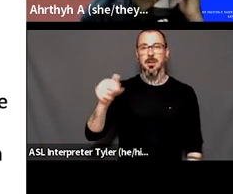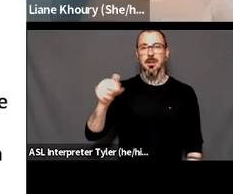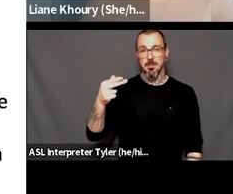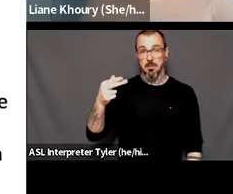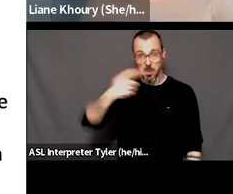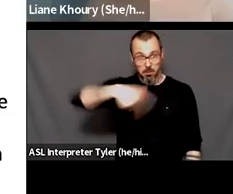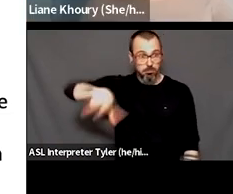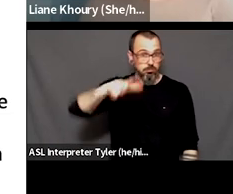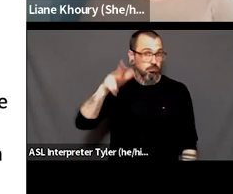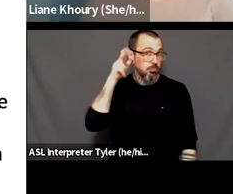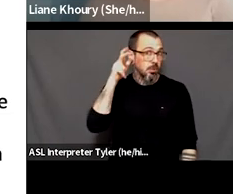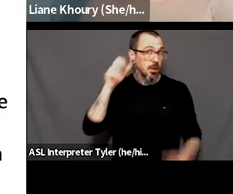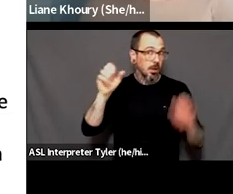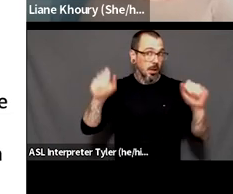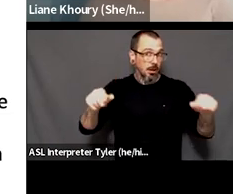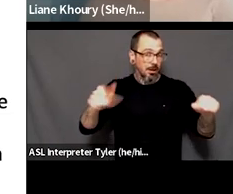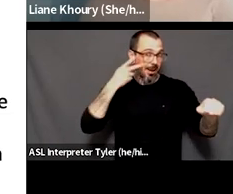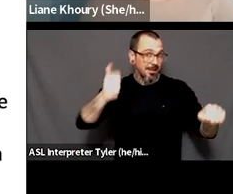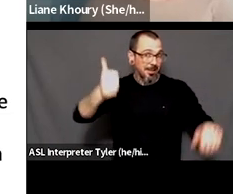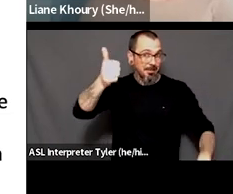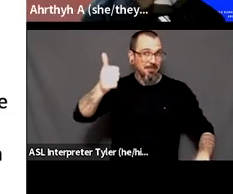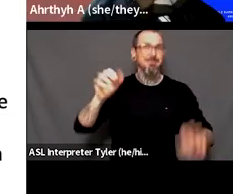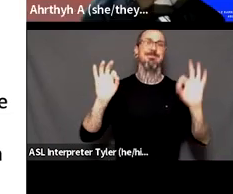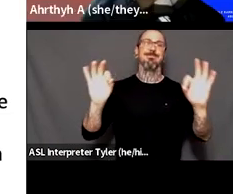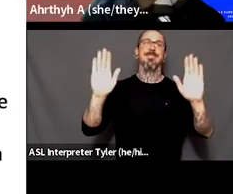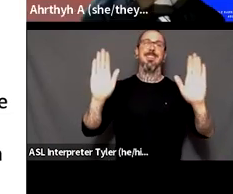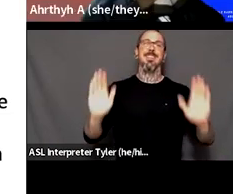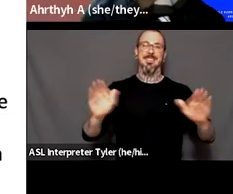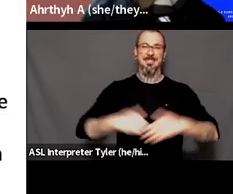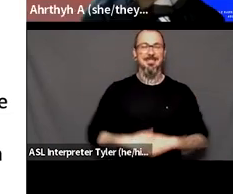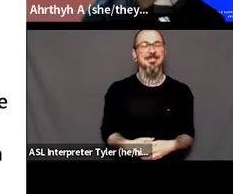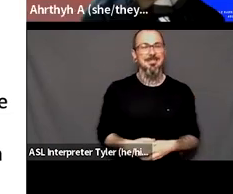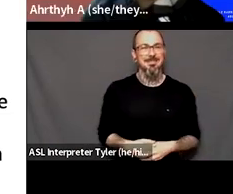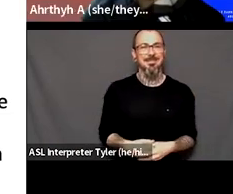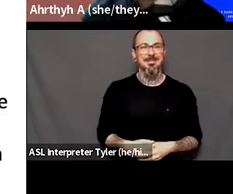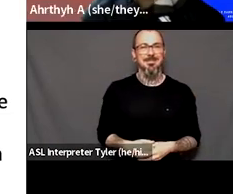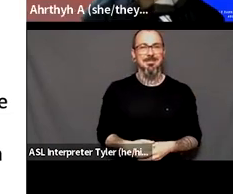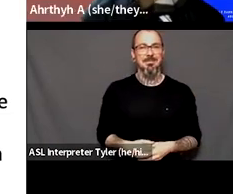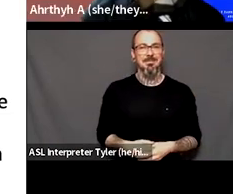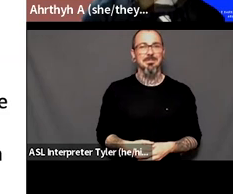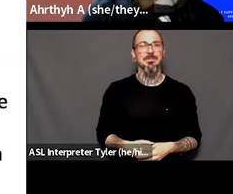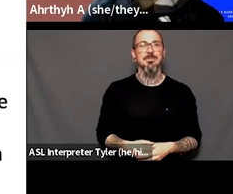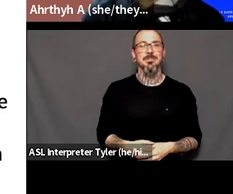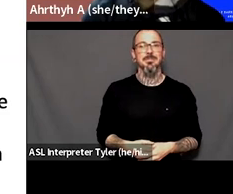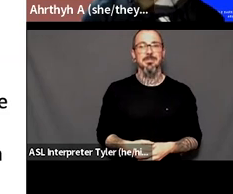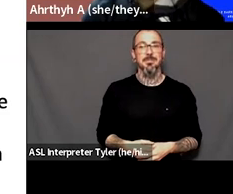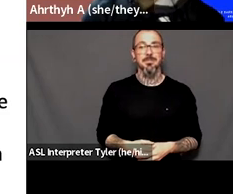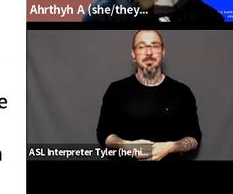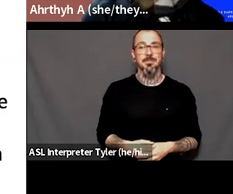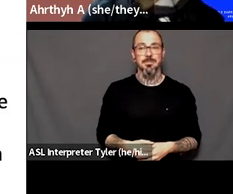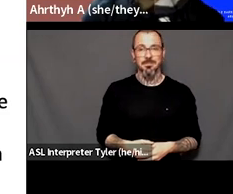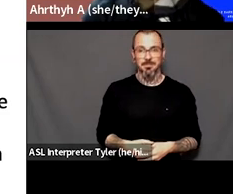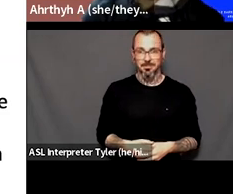Yeah, I see. Thumbs up. Thank you. Um, and I had the privilege of organizing, uh, this amazing